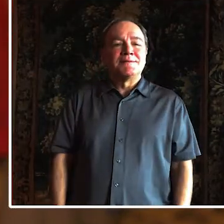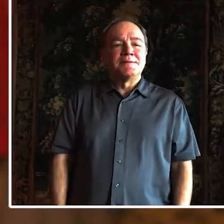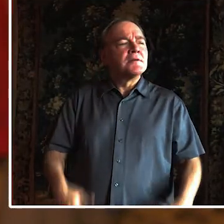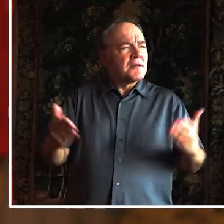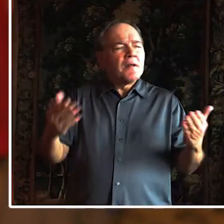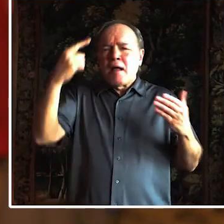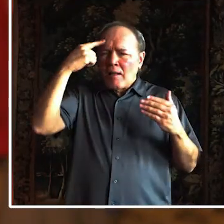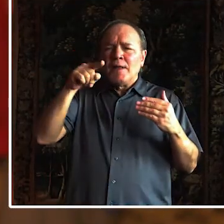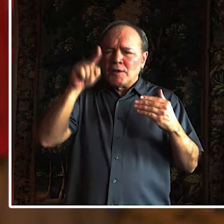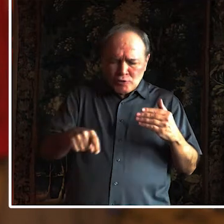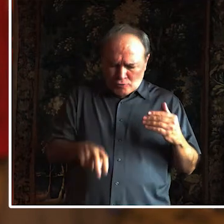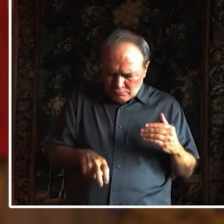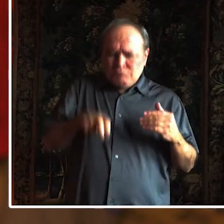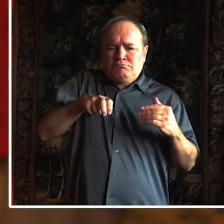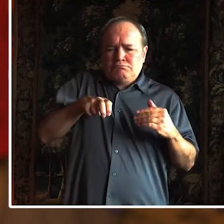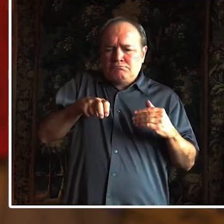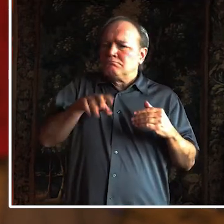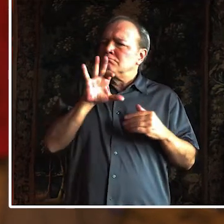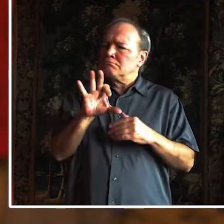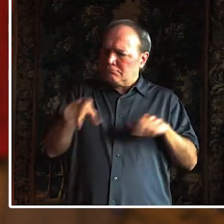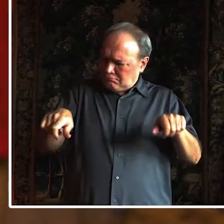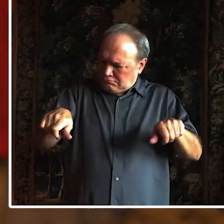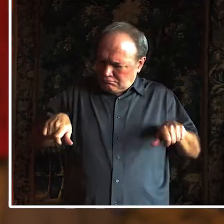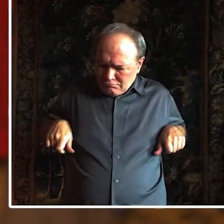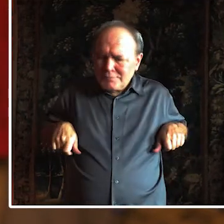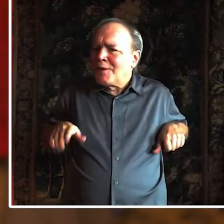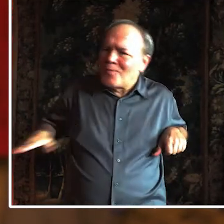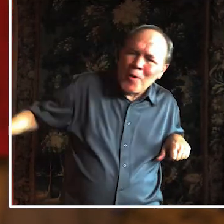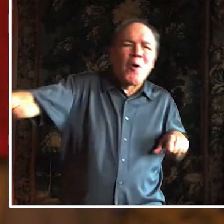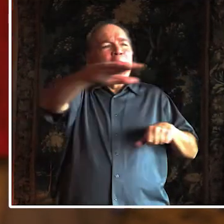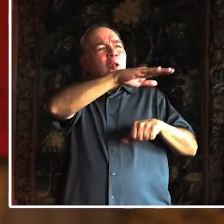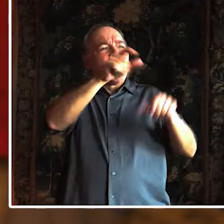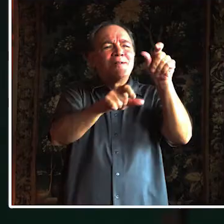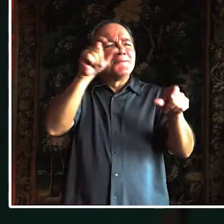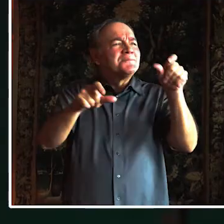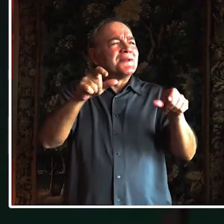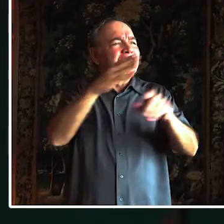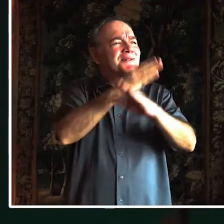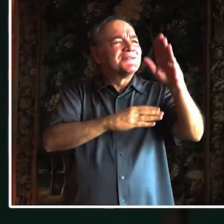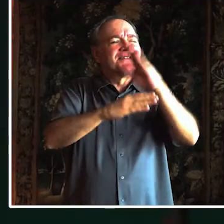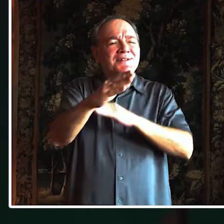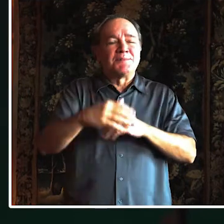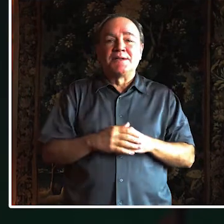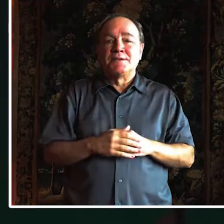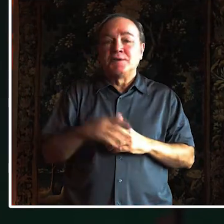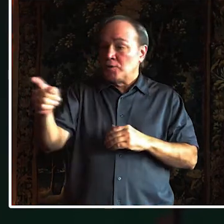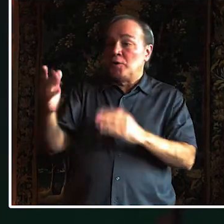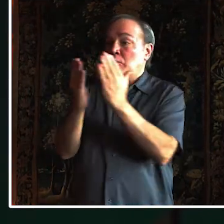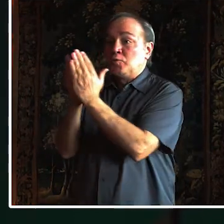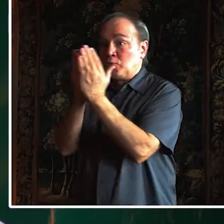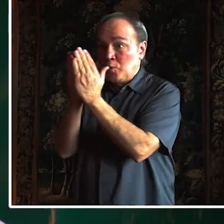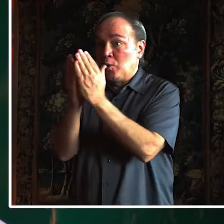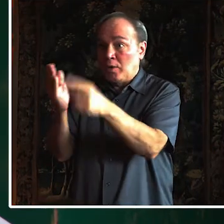It would be nice if you could build a toilet like the one at school, but near my house. One day